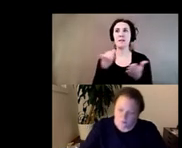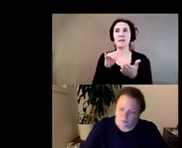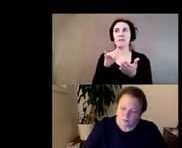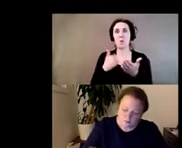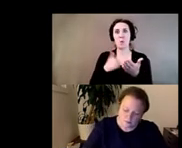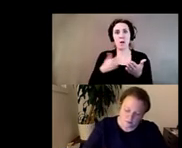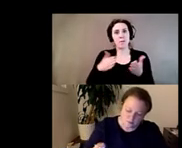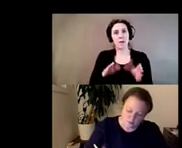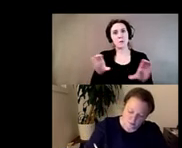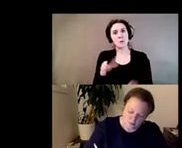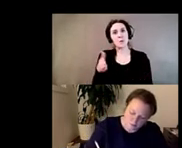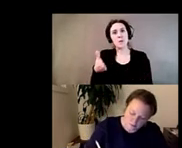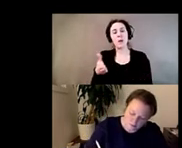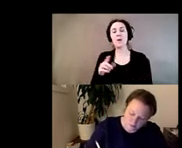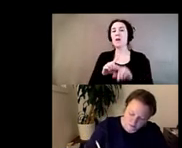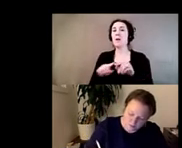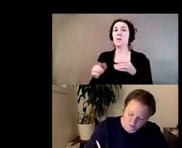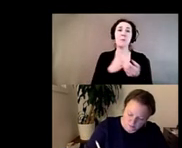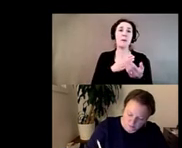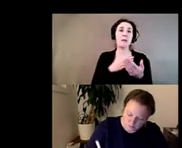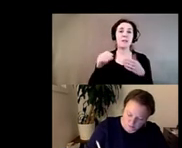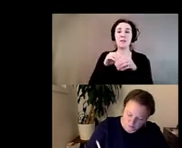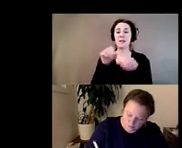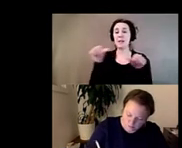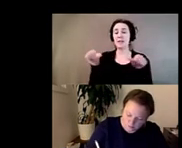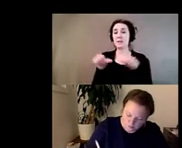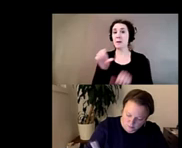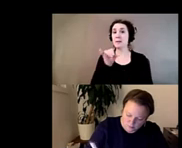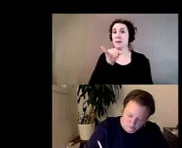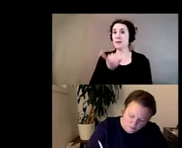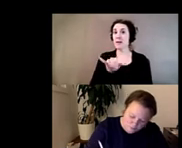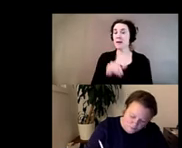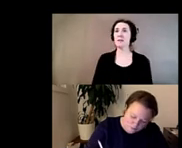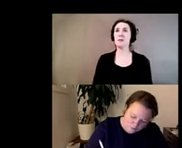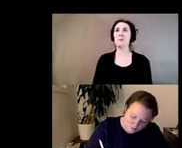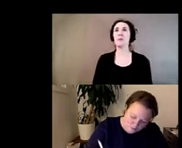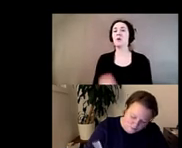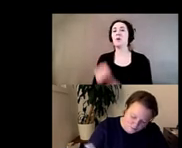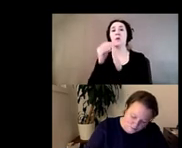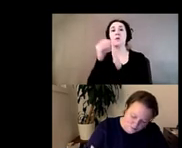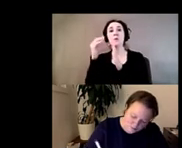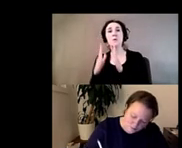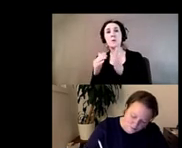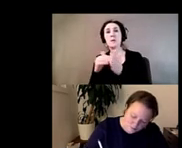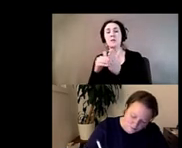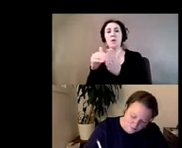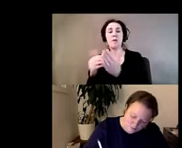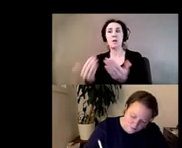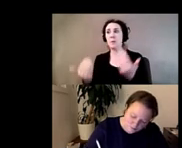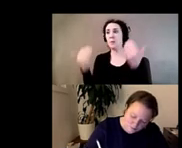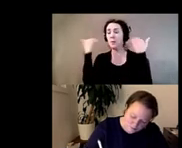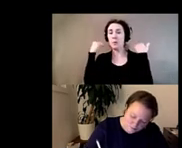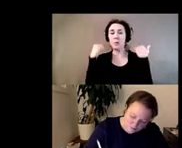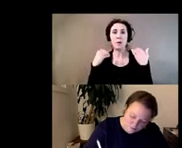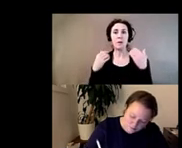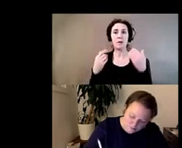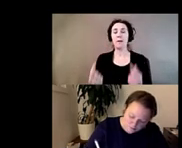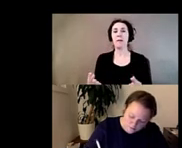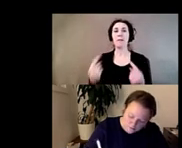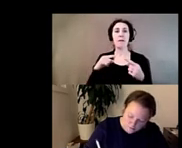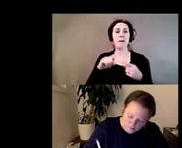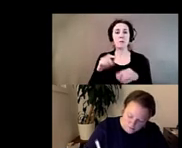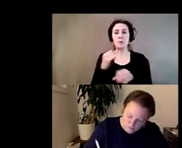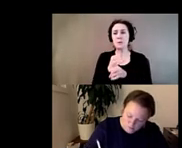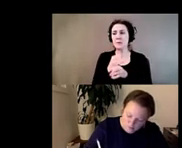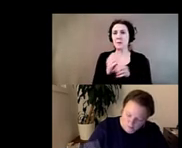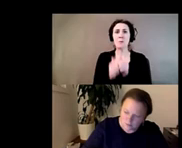it even in a space like that you know the students are often drowning the students often come to this institution that is majority white